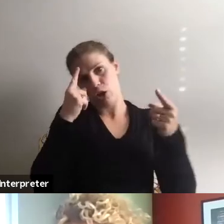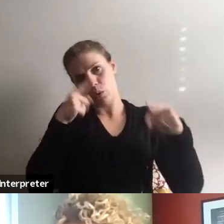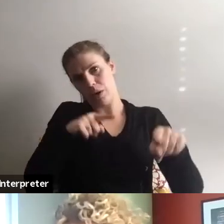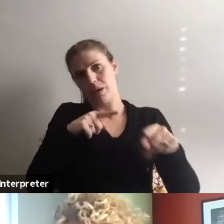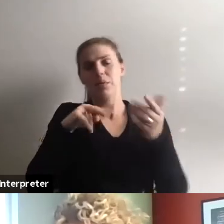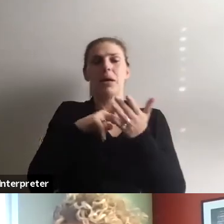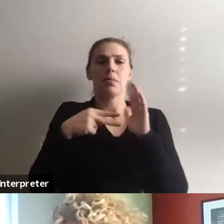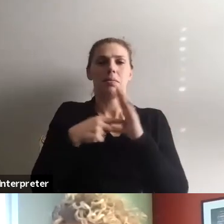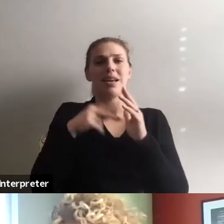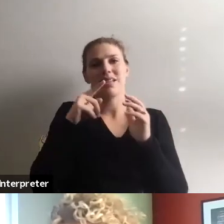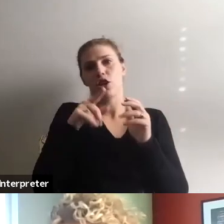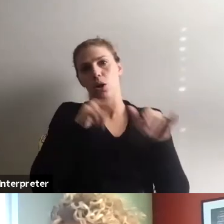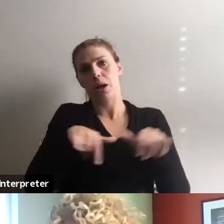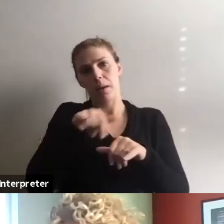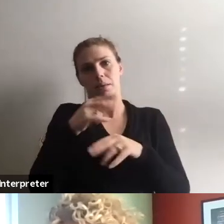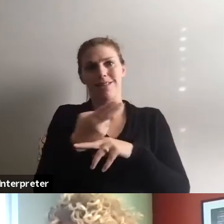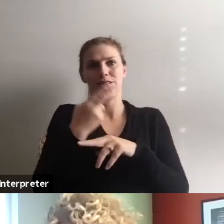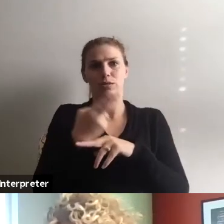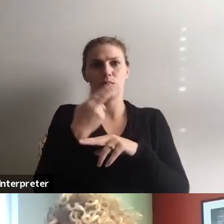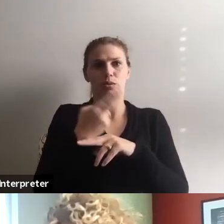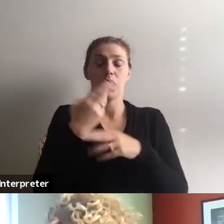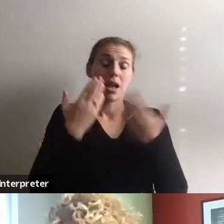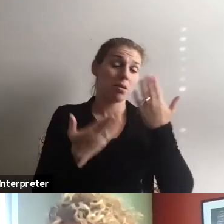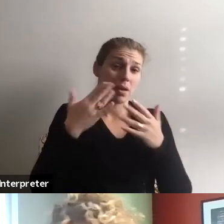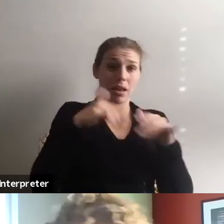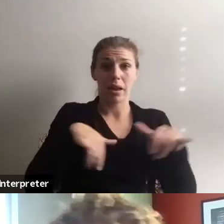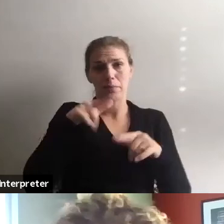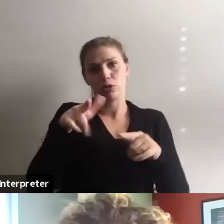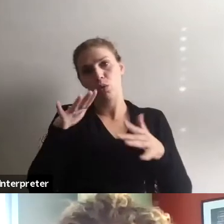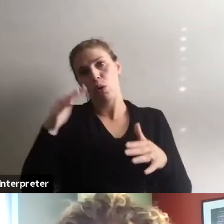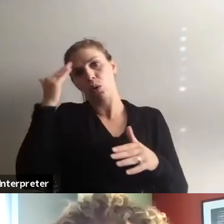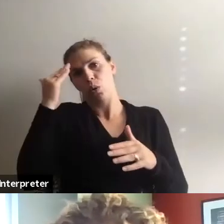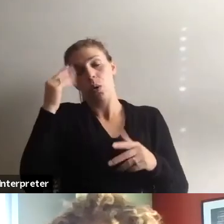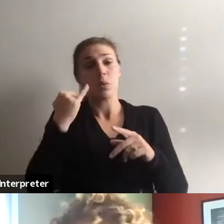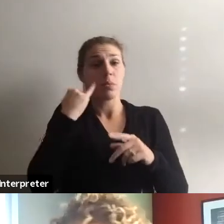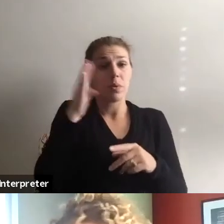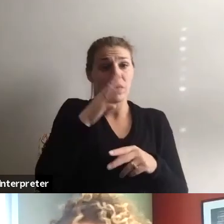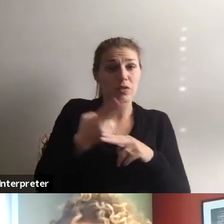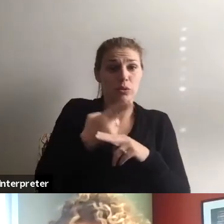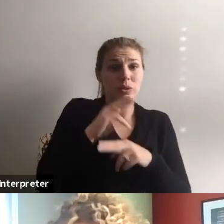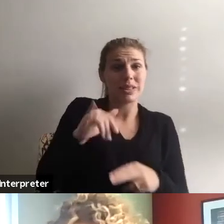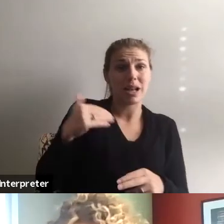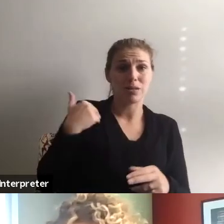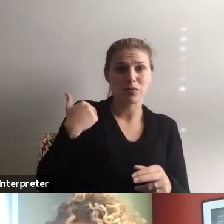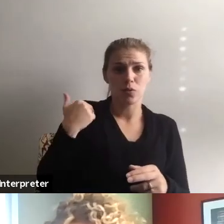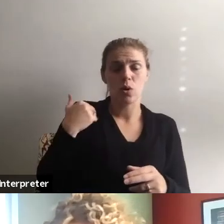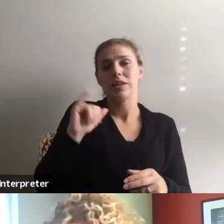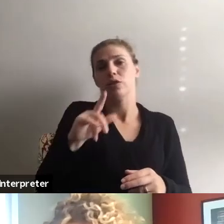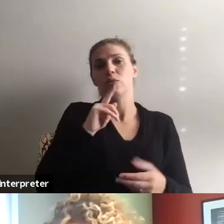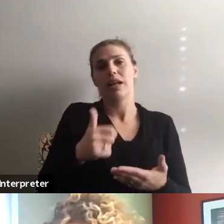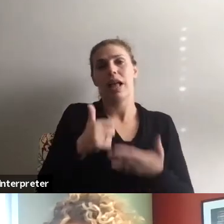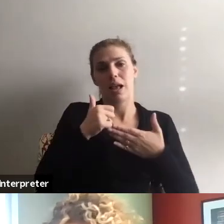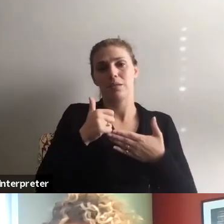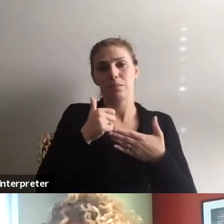agreements are very commonly used, and they may be very common to you already, but if you've never used it before, it's a really helpful